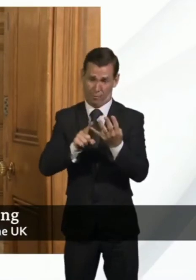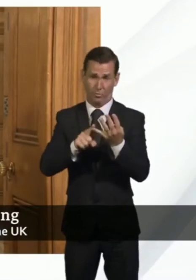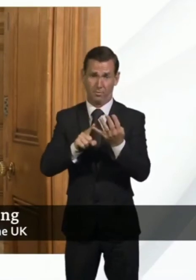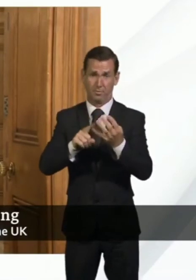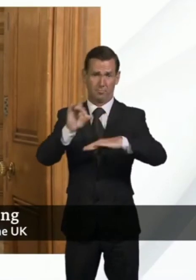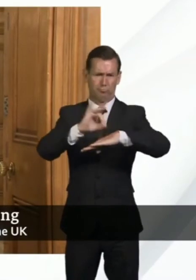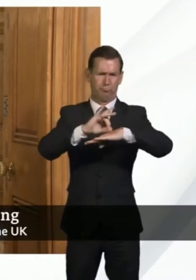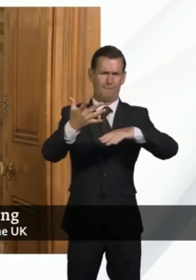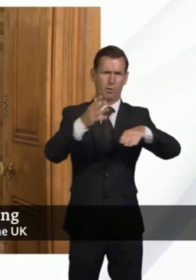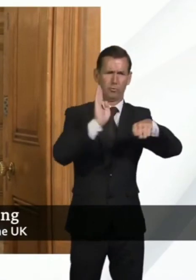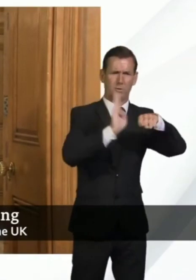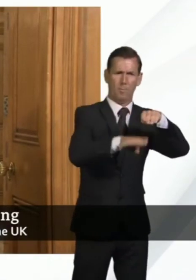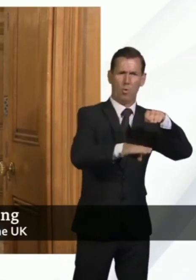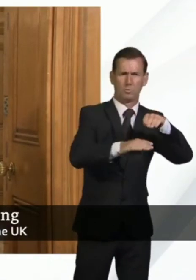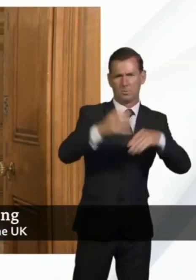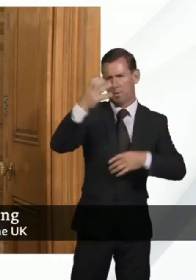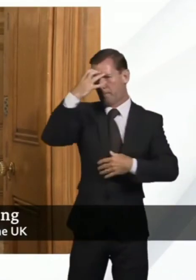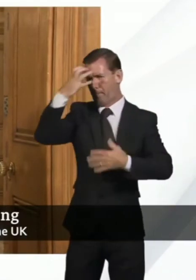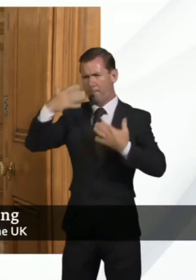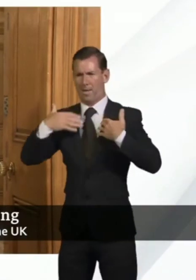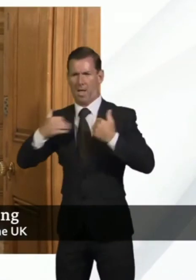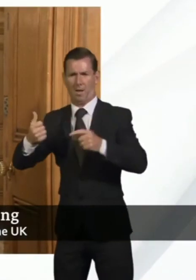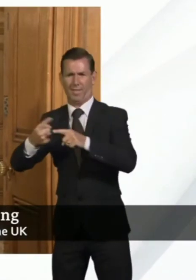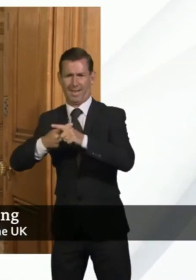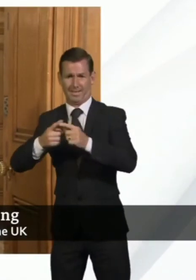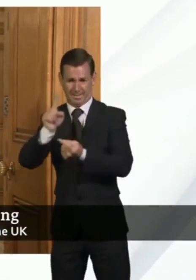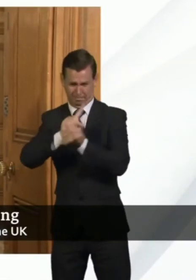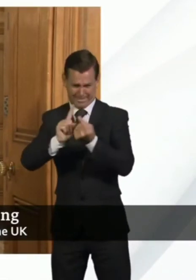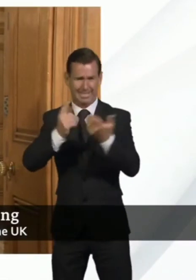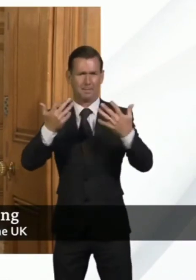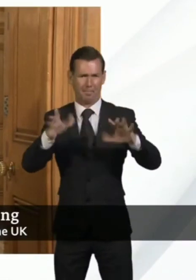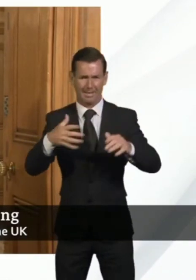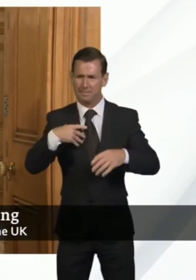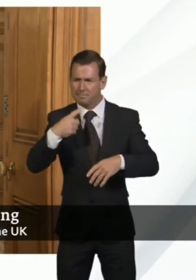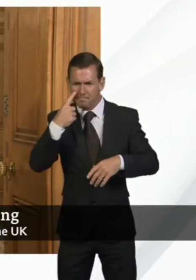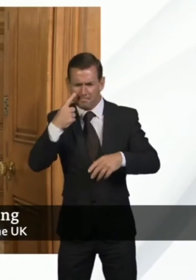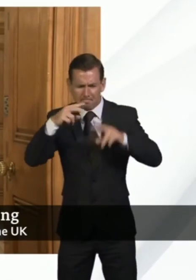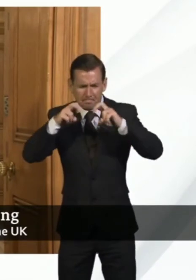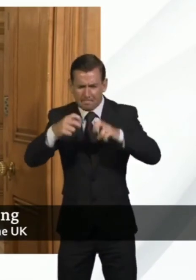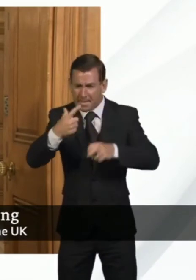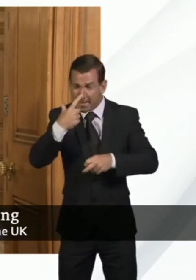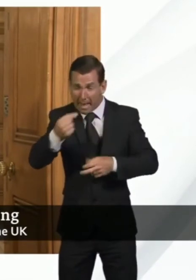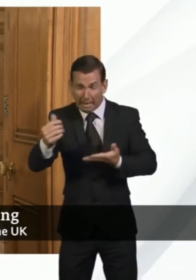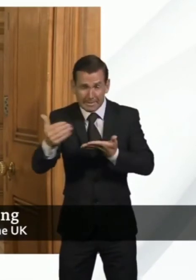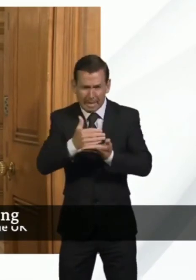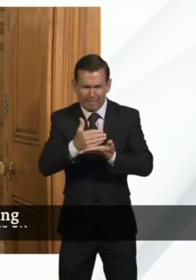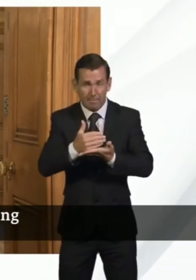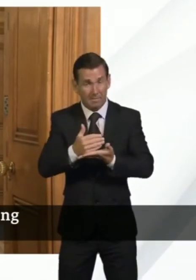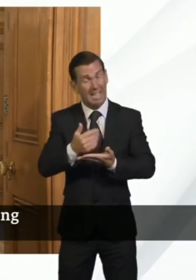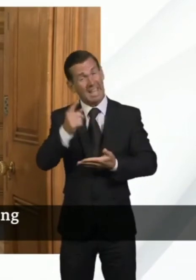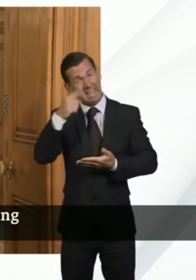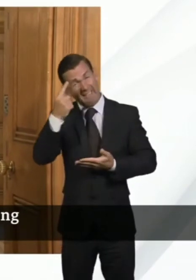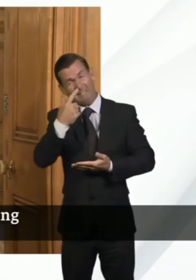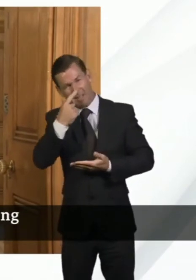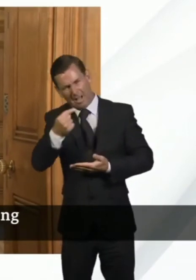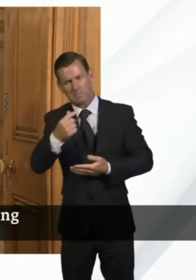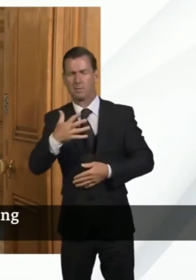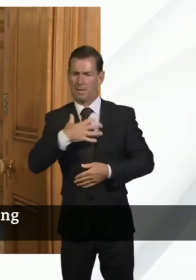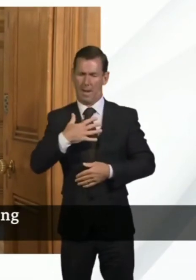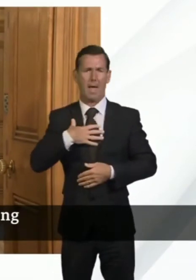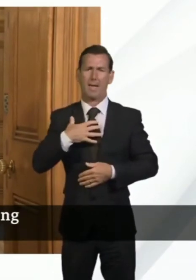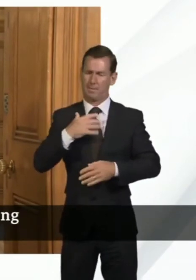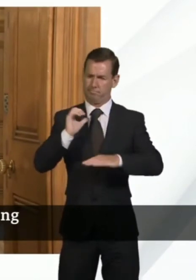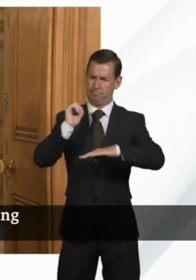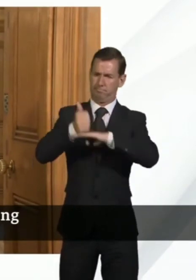public health England to find out how we can do it safely if we can do it safely I'd like us to be able to get it up and running towards